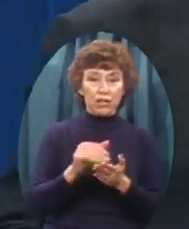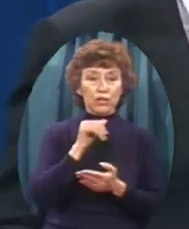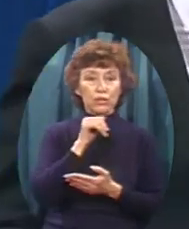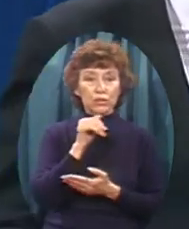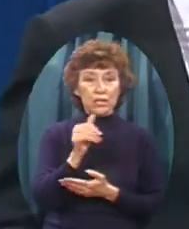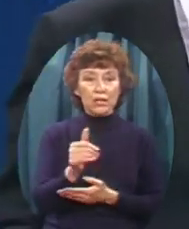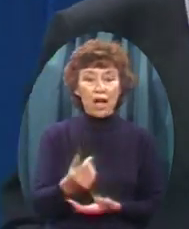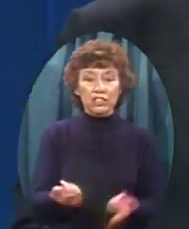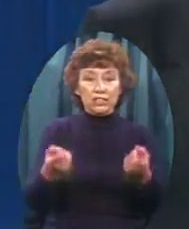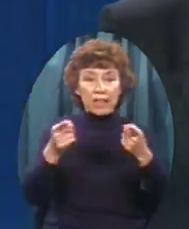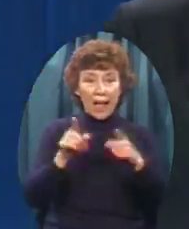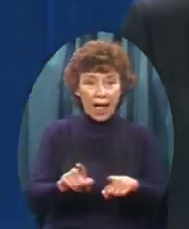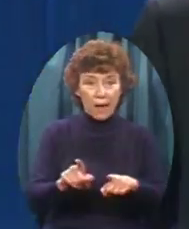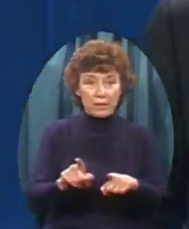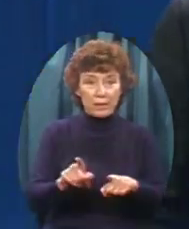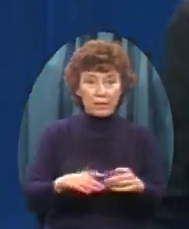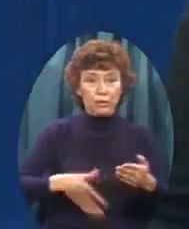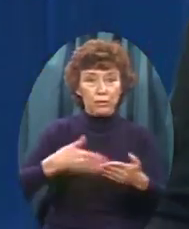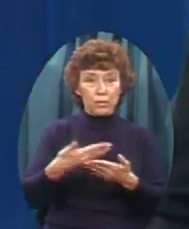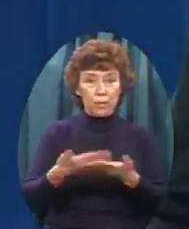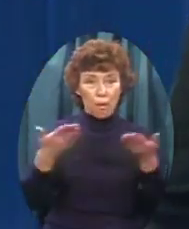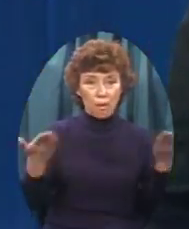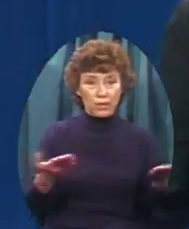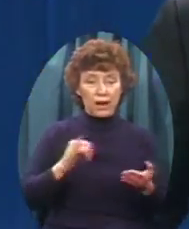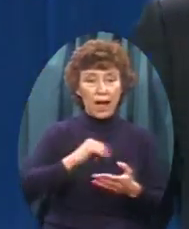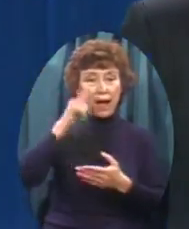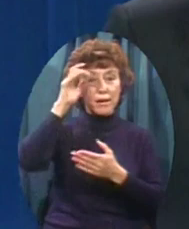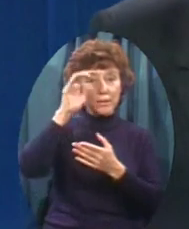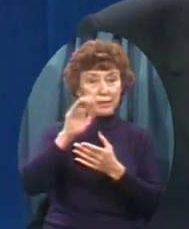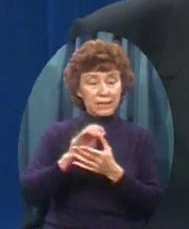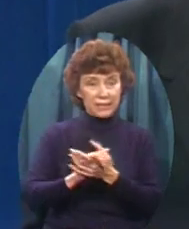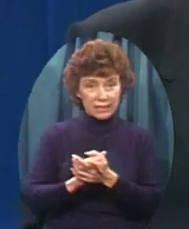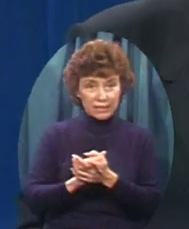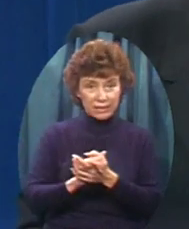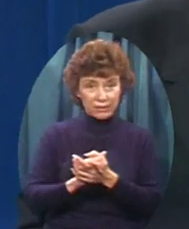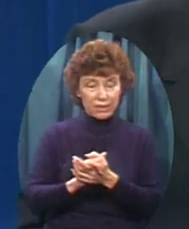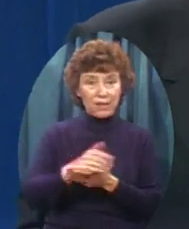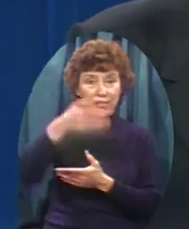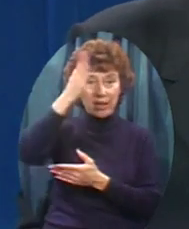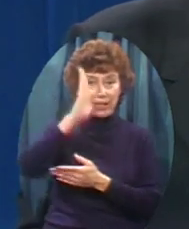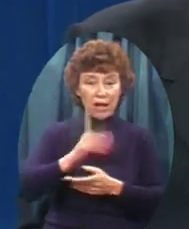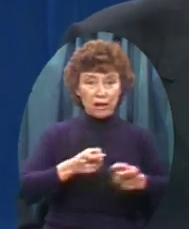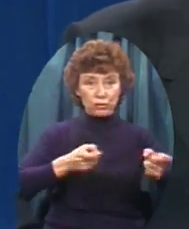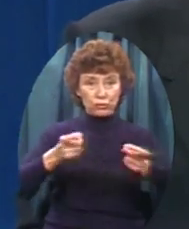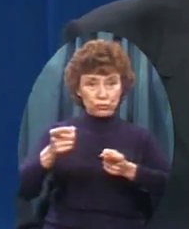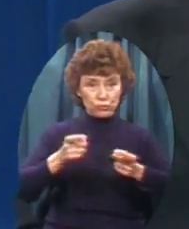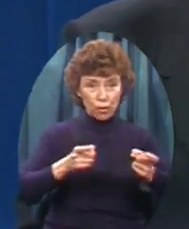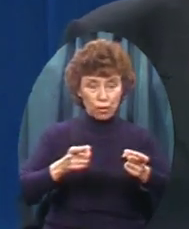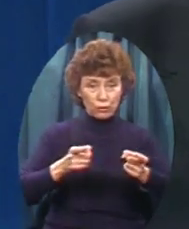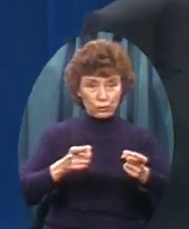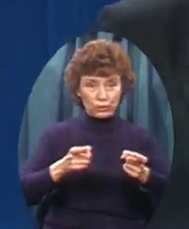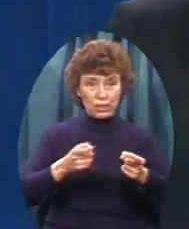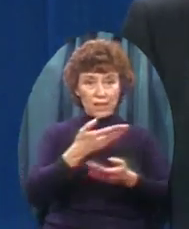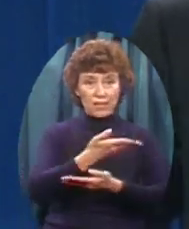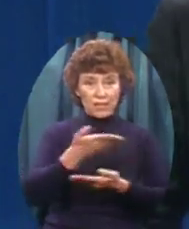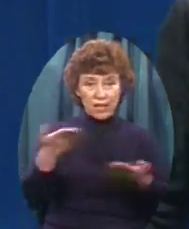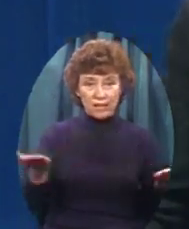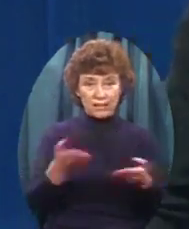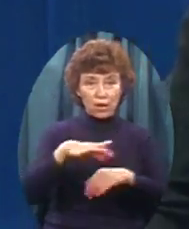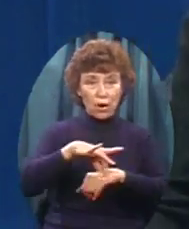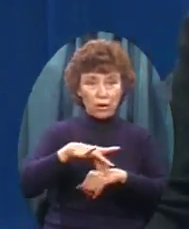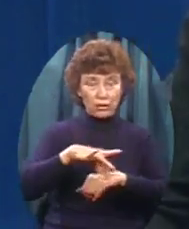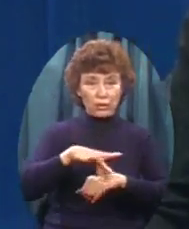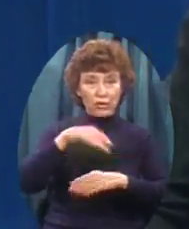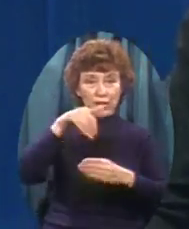coincidence I believe In the sovereignty of God In the affairs Of men and women You are here By